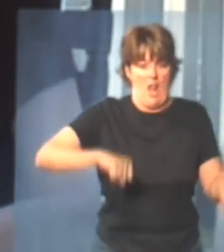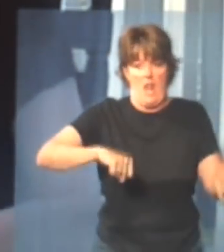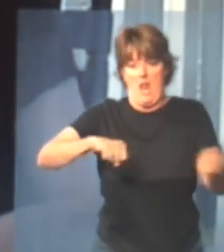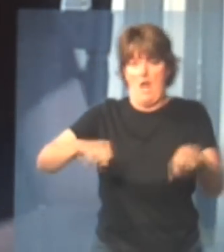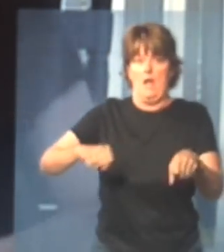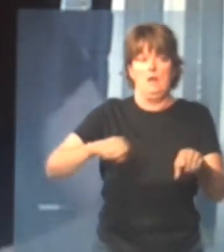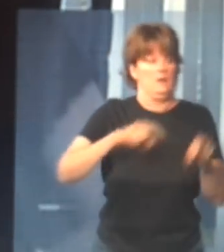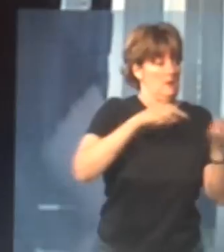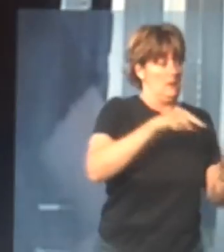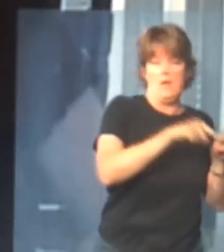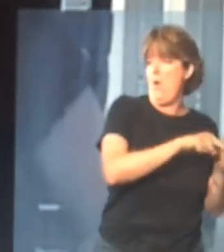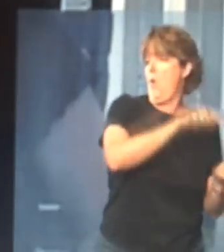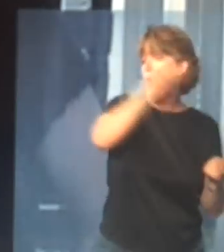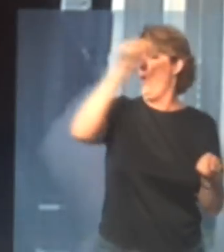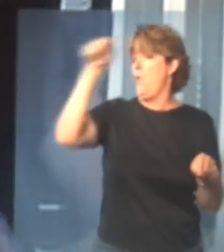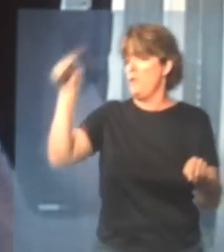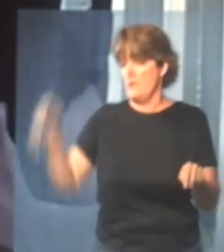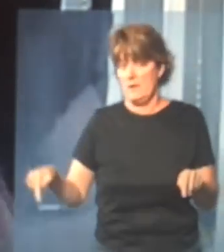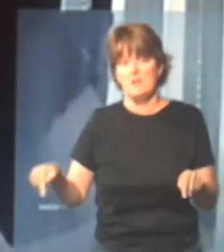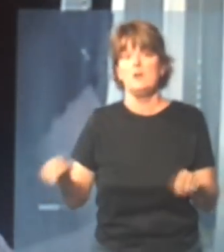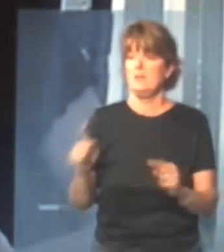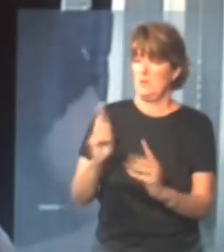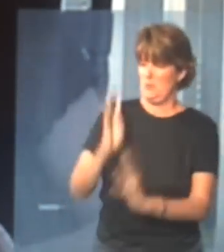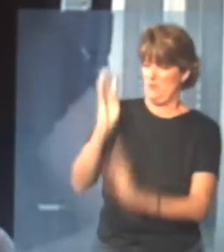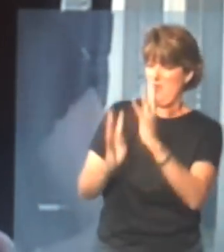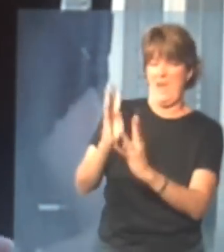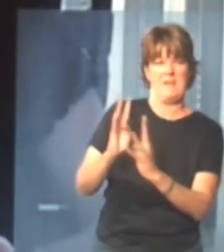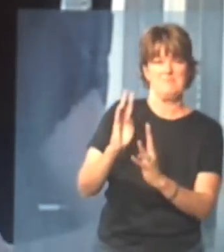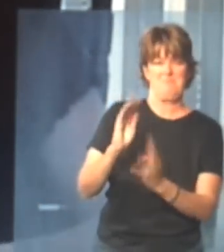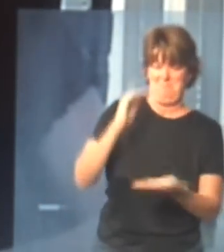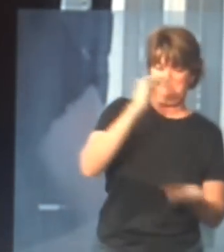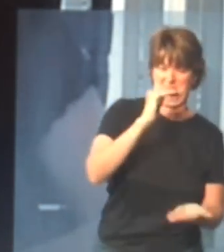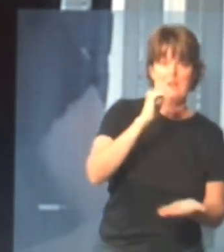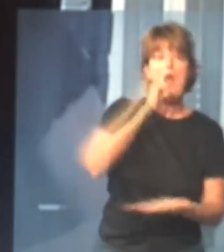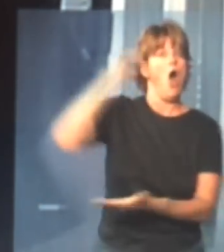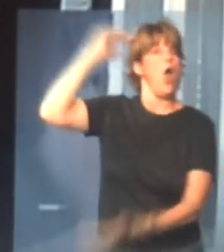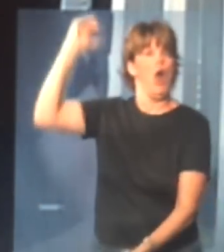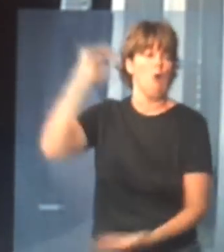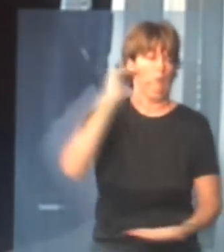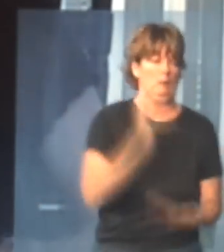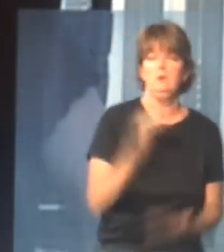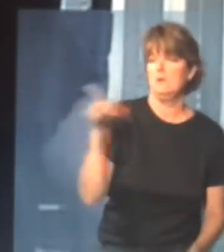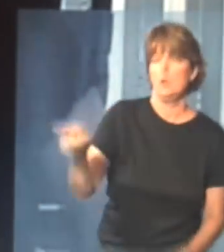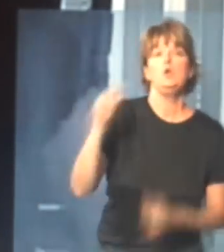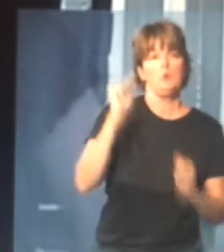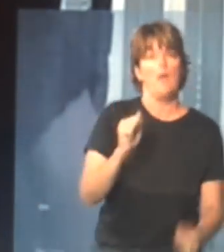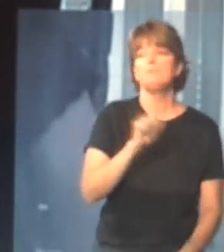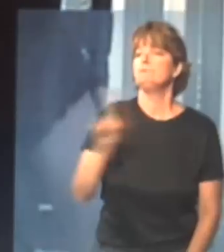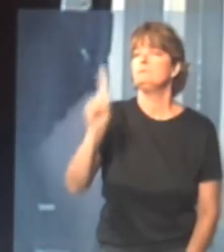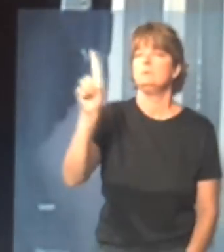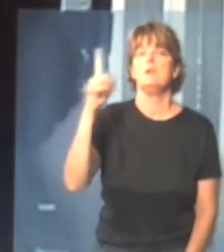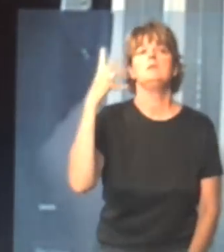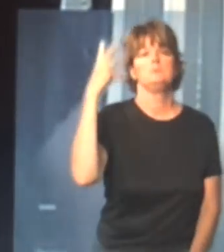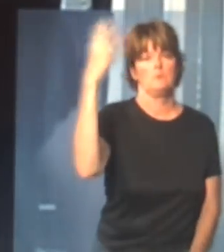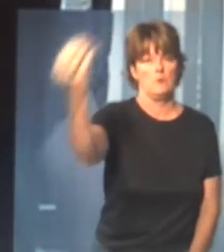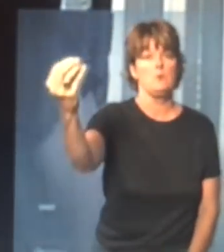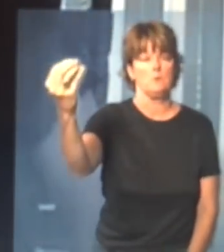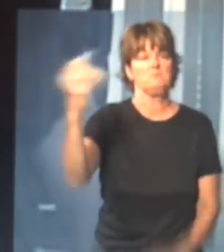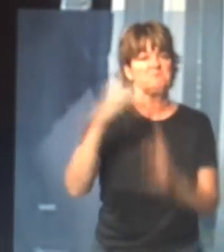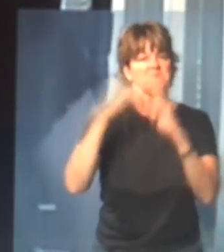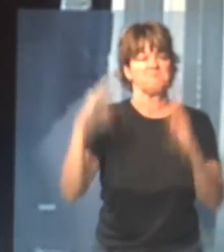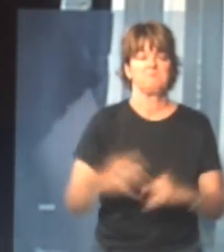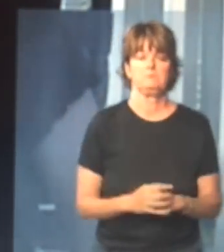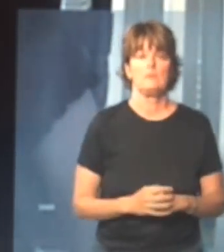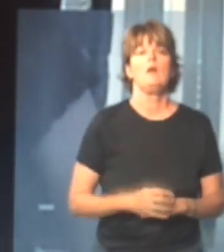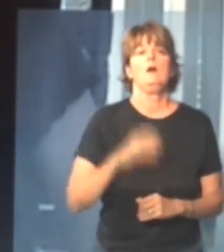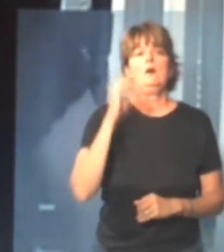to where you can go on the other side of the bank, and the grass isn't so high, and that way you can walk back that way if you want, well, that took a lot of